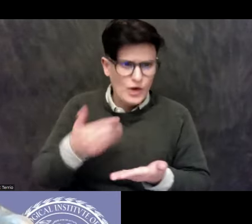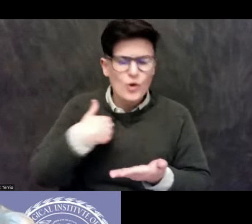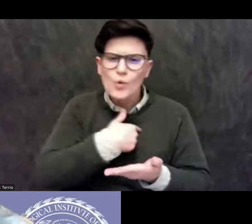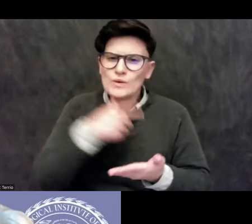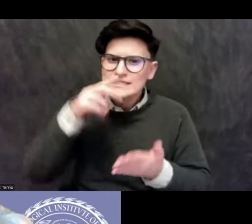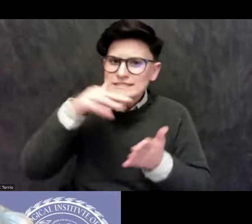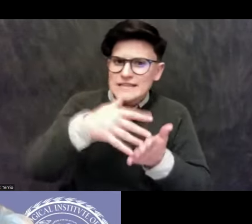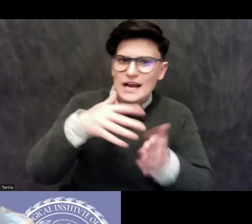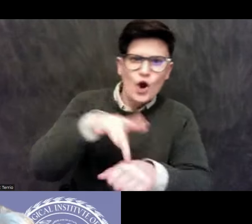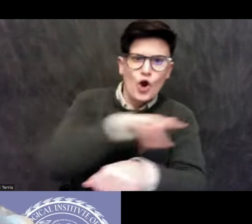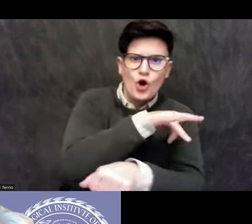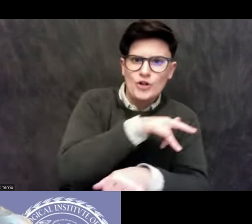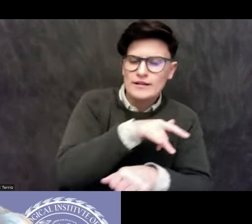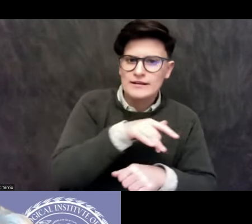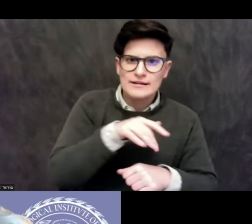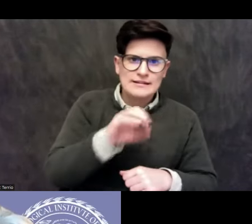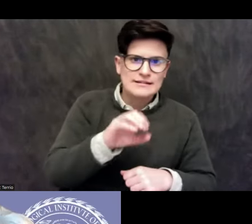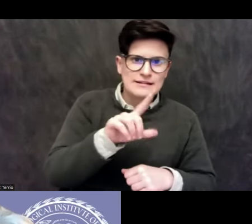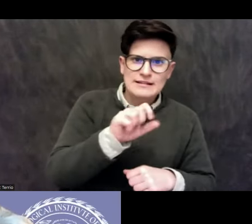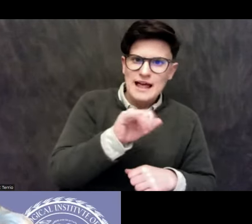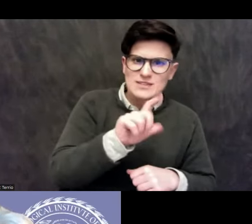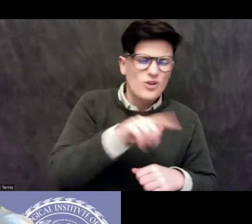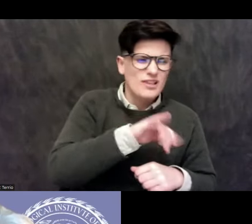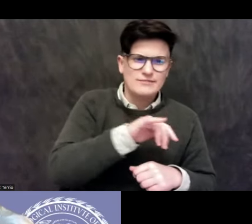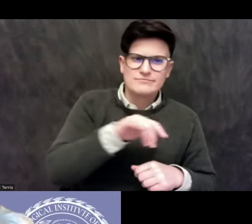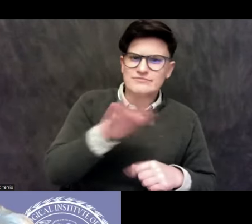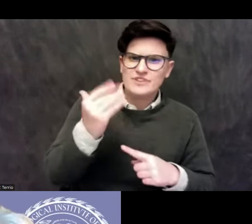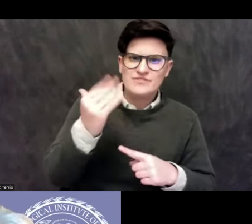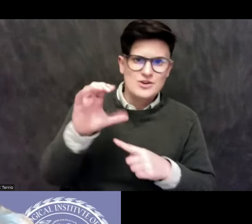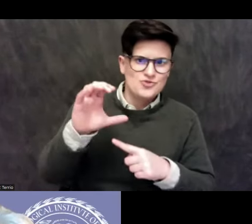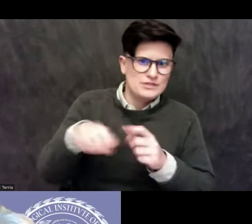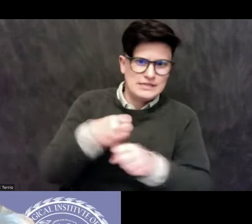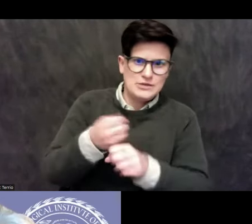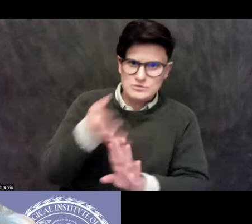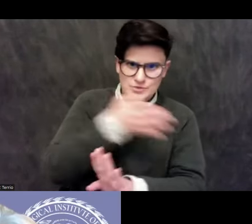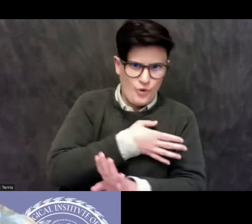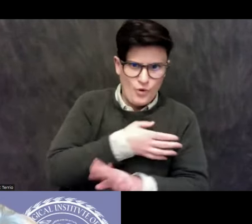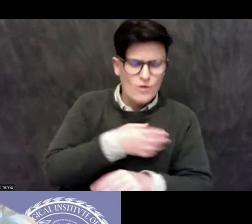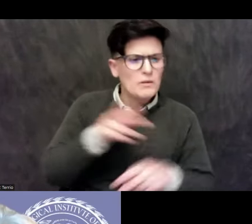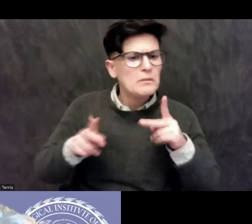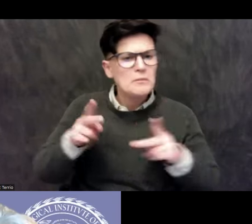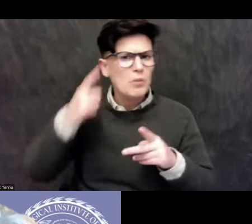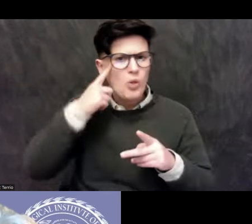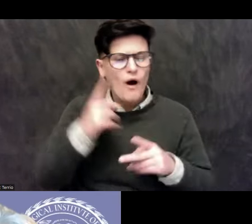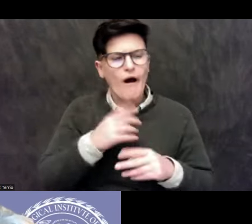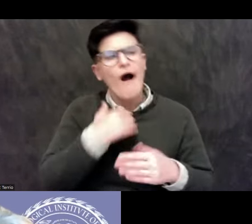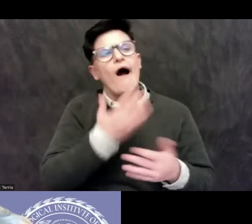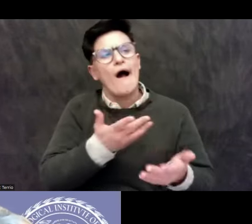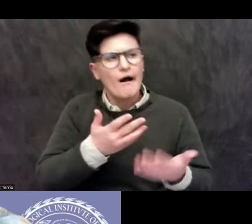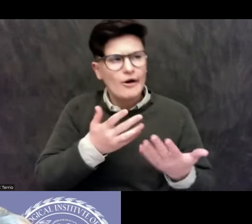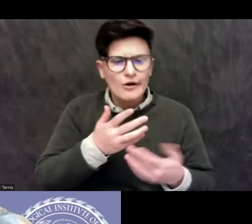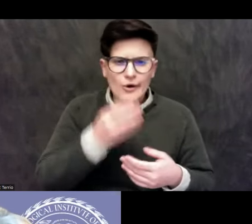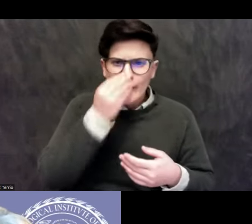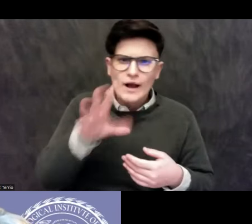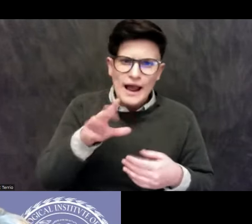classic period transition, it's, you a 1500 years before these events. And everybody was like, well, who cares about that pyramid, that